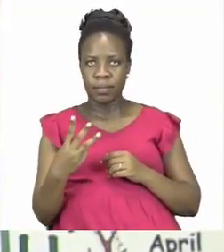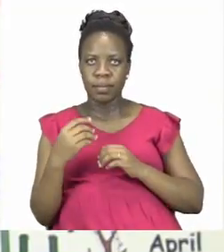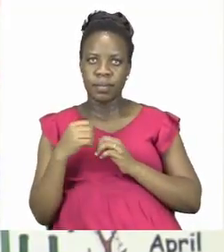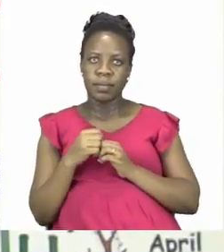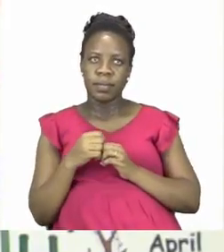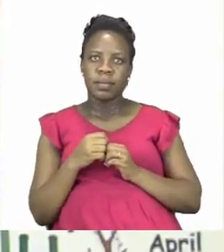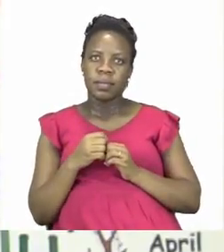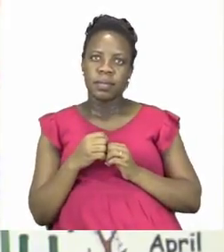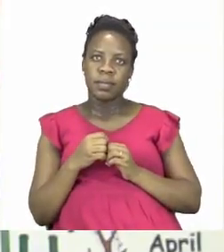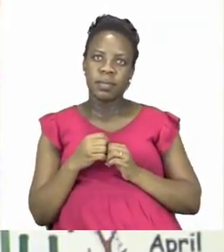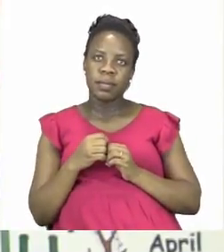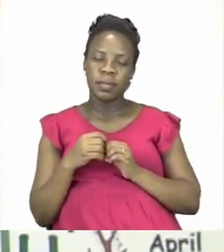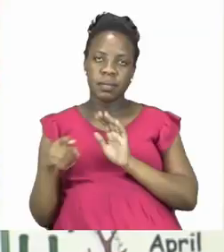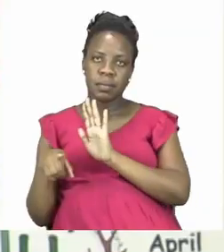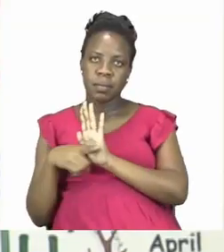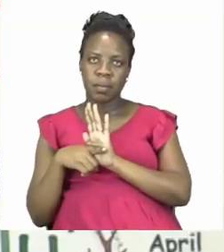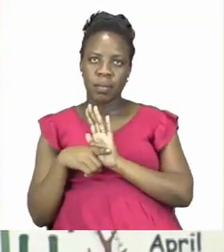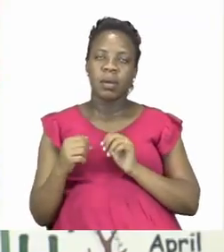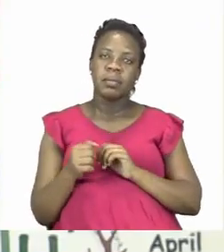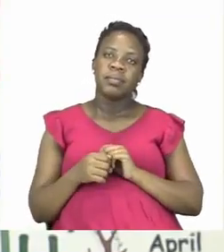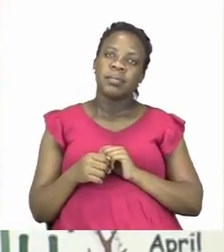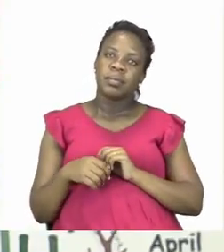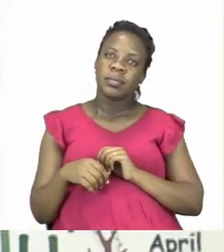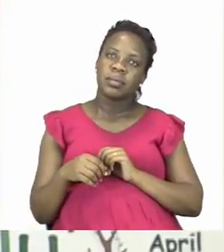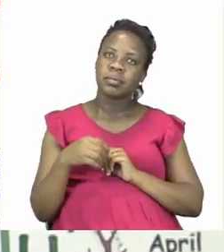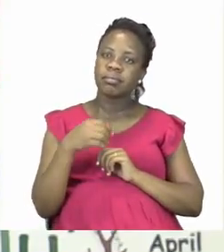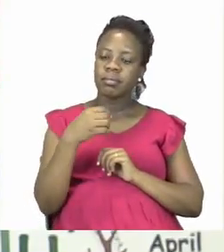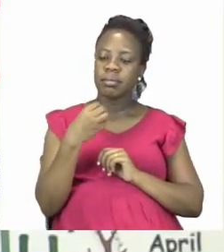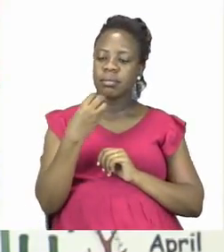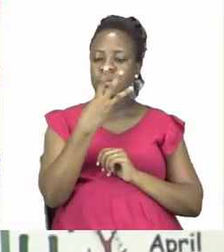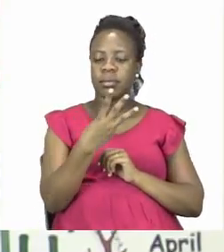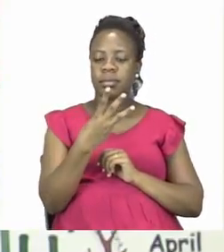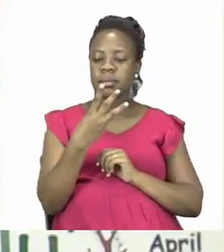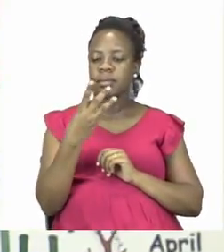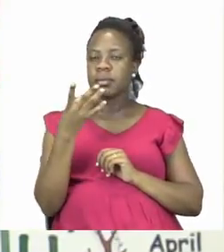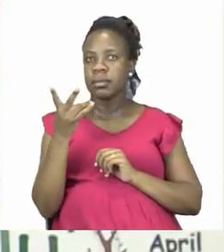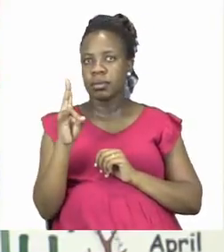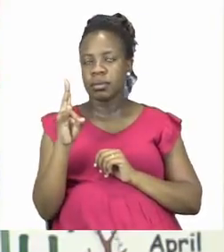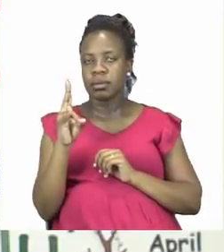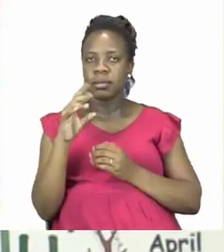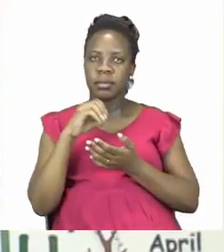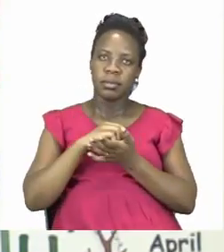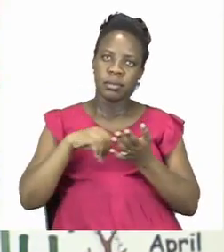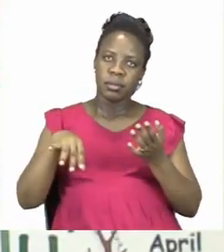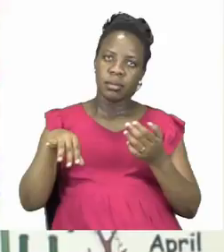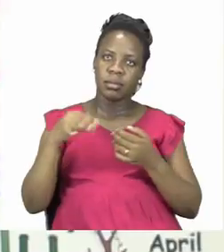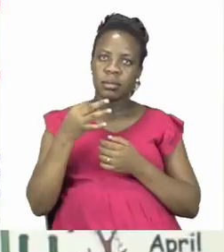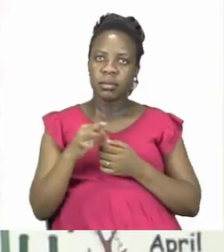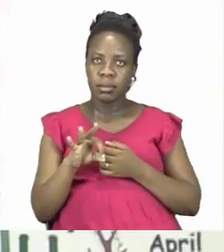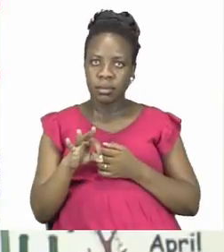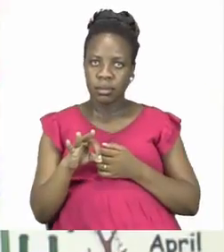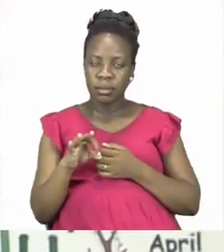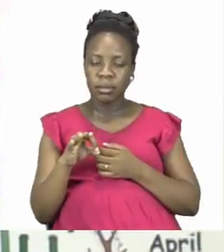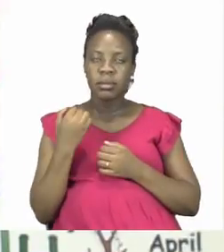Now this one says 37 minus 9. Now once again for the sum remember everyone we